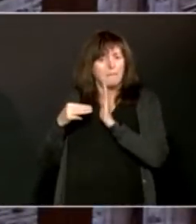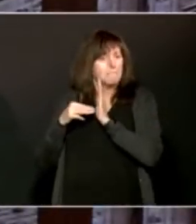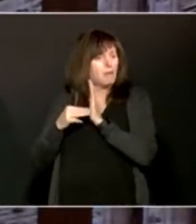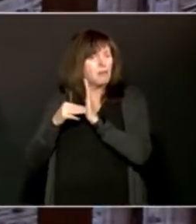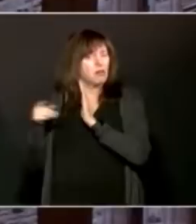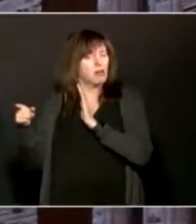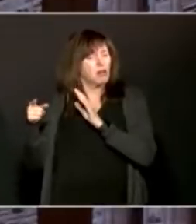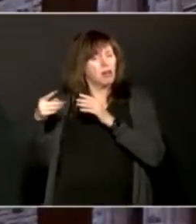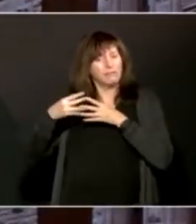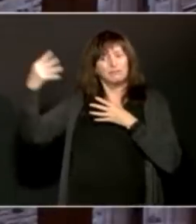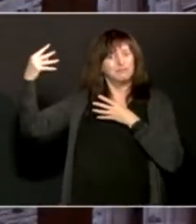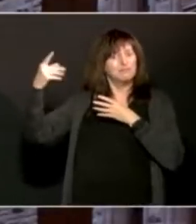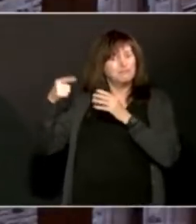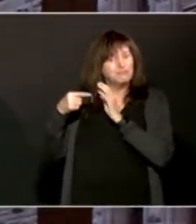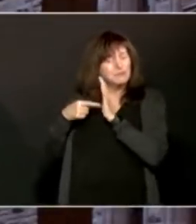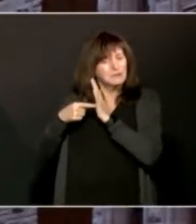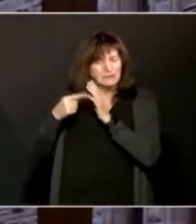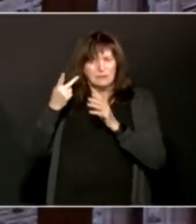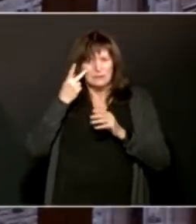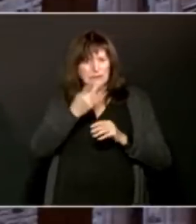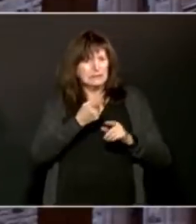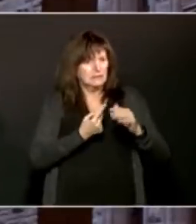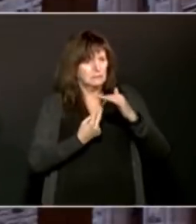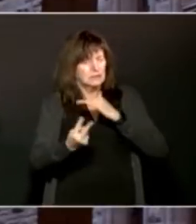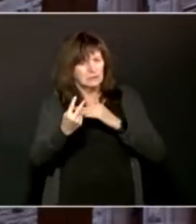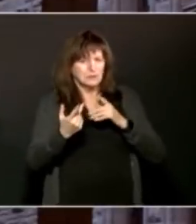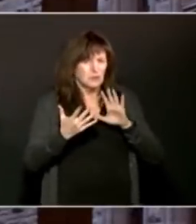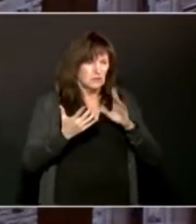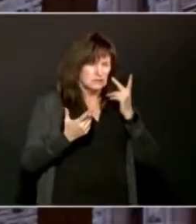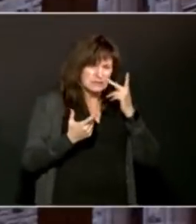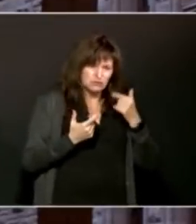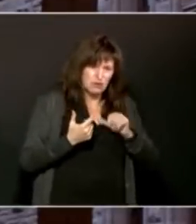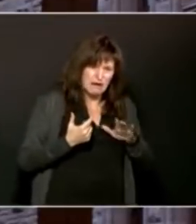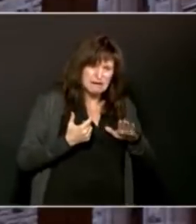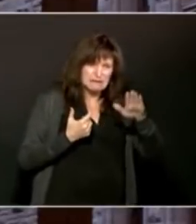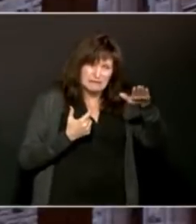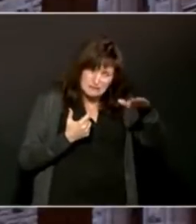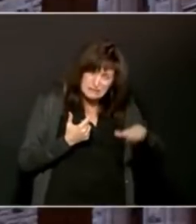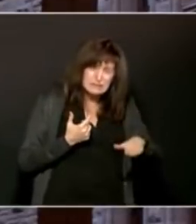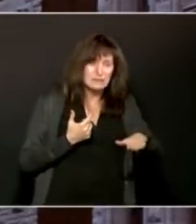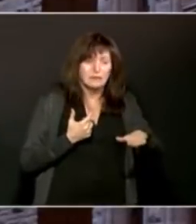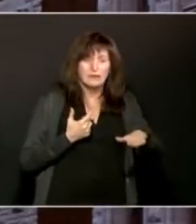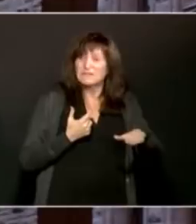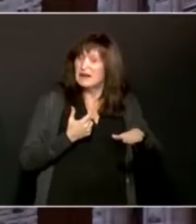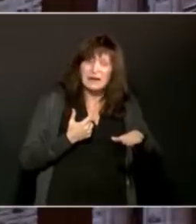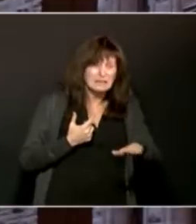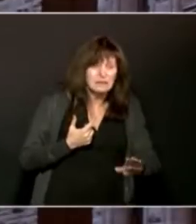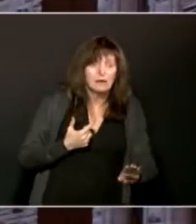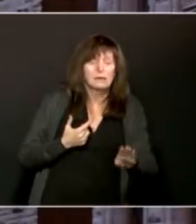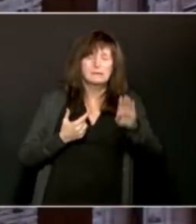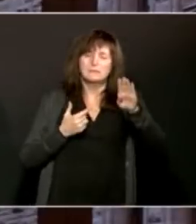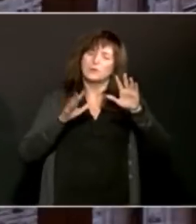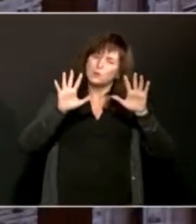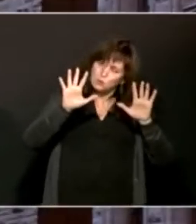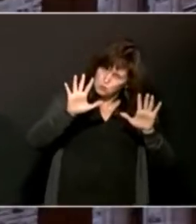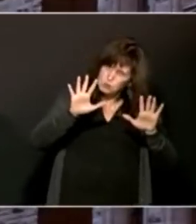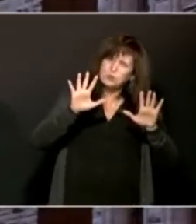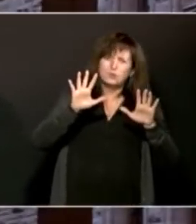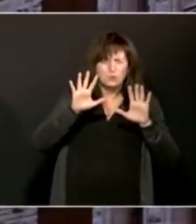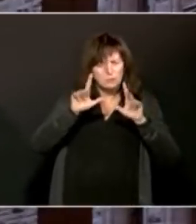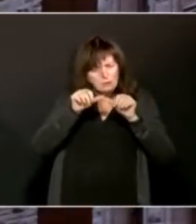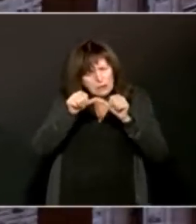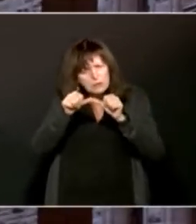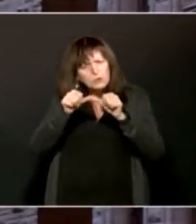if we're careful with our public health measures. So let's be careful. Let's be consistent. And let's be caring of each other during this time,